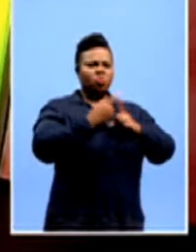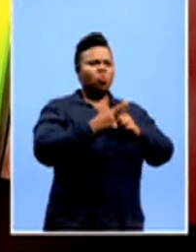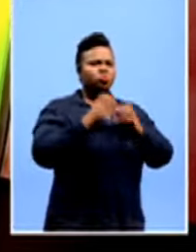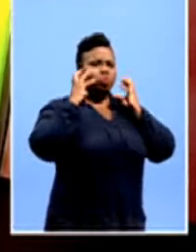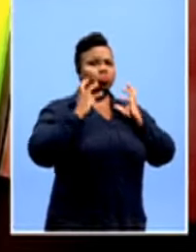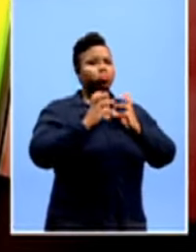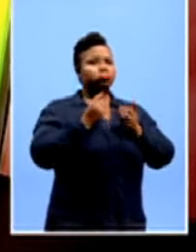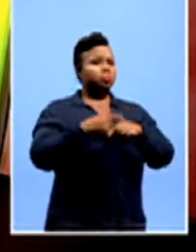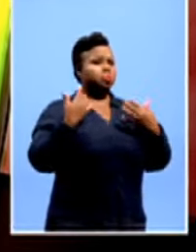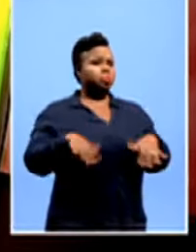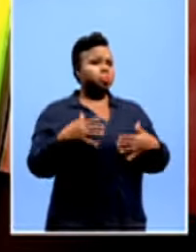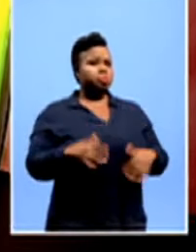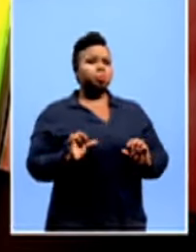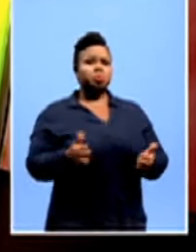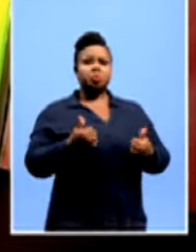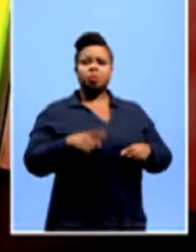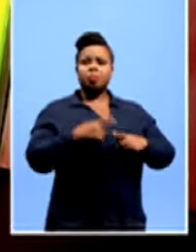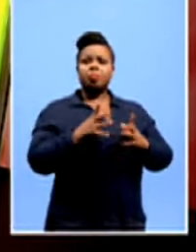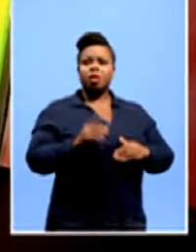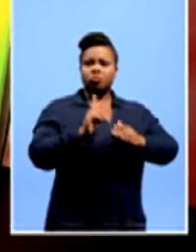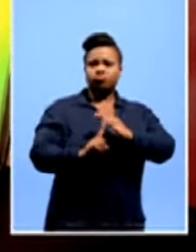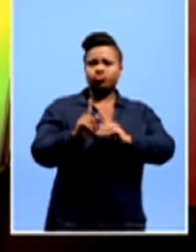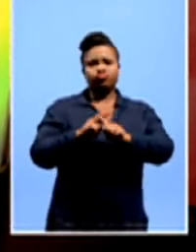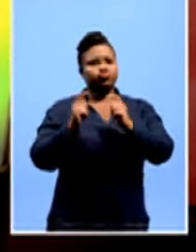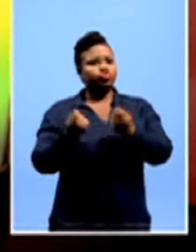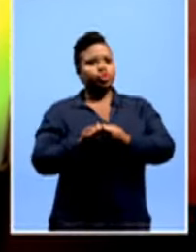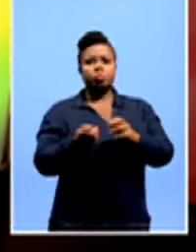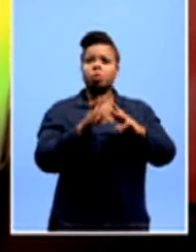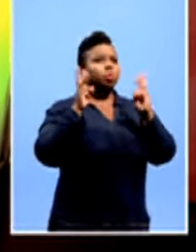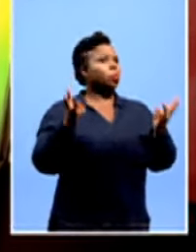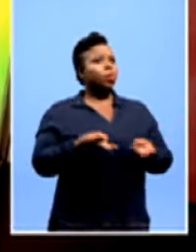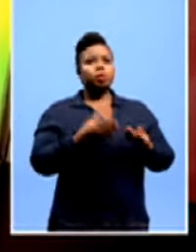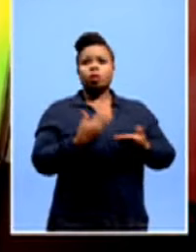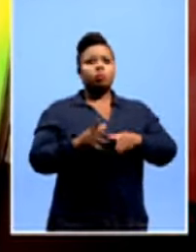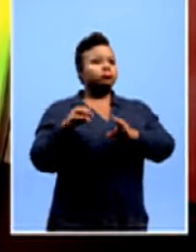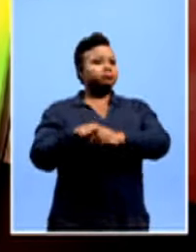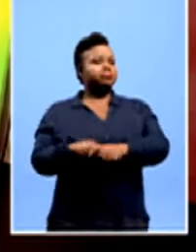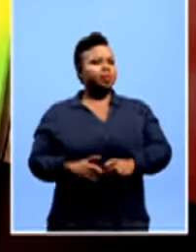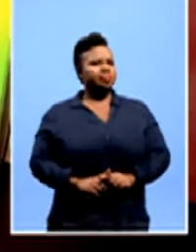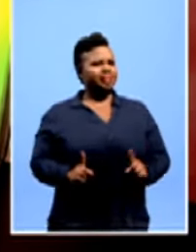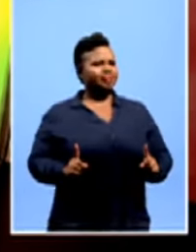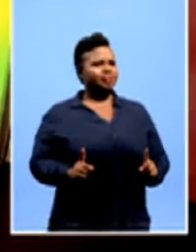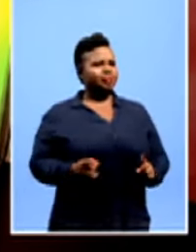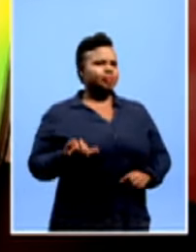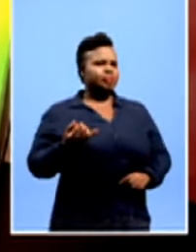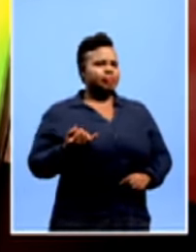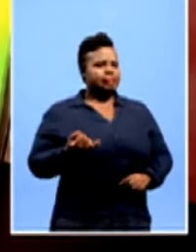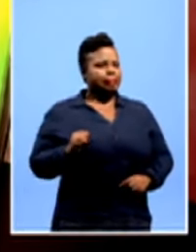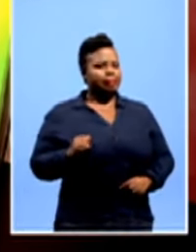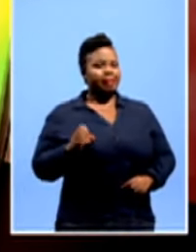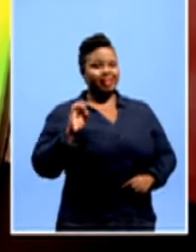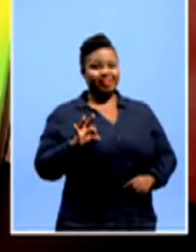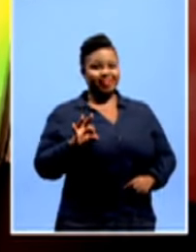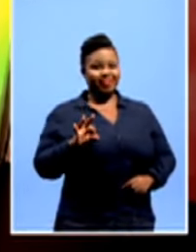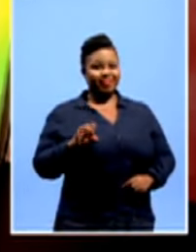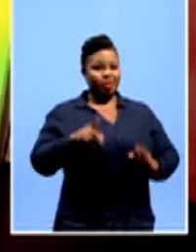incredible players. They would walk into any squad around the world. And yet, had there